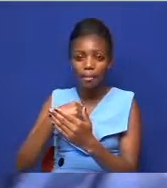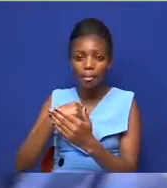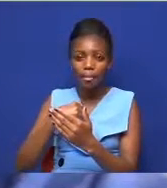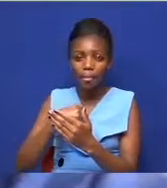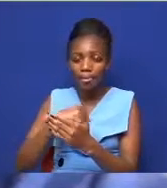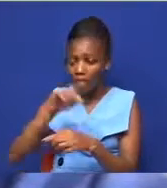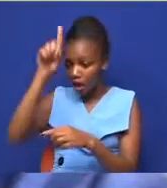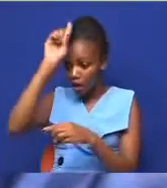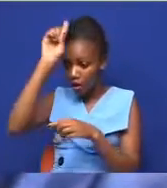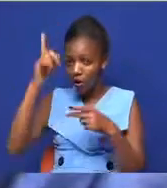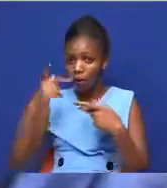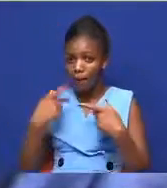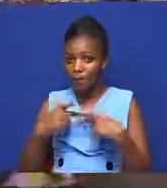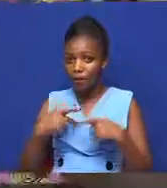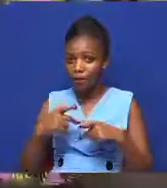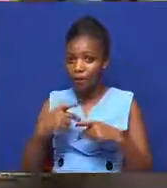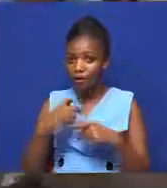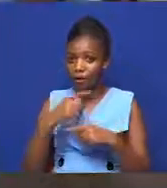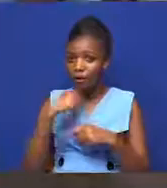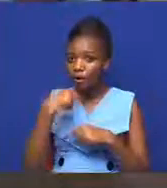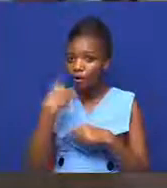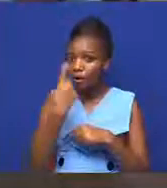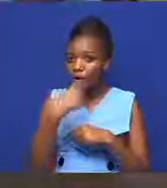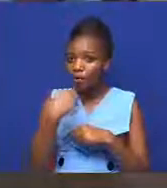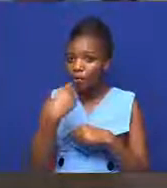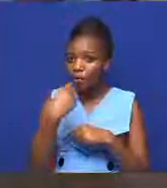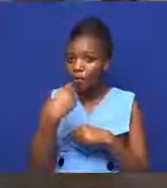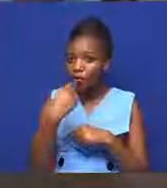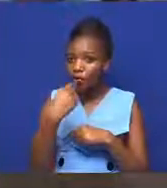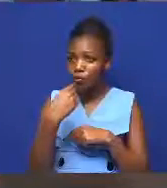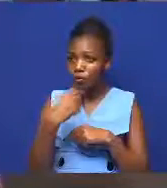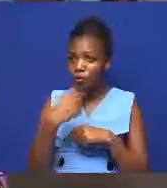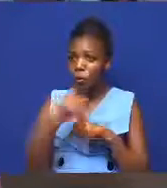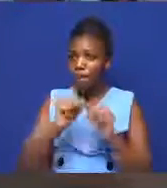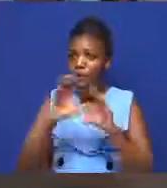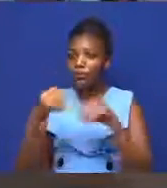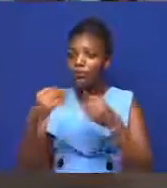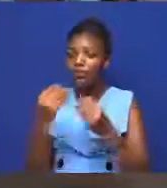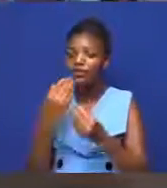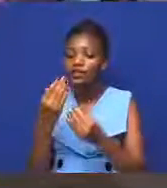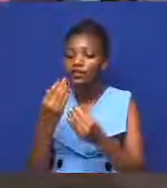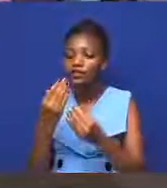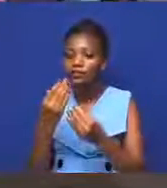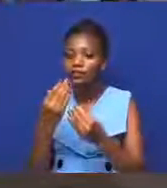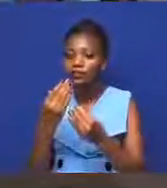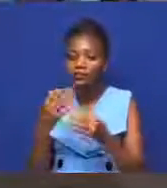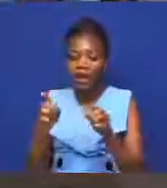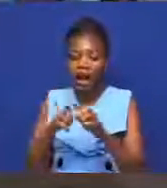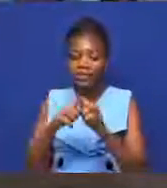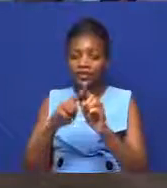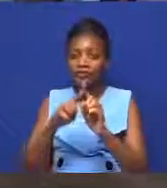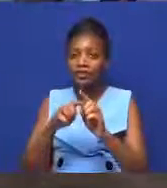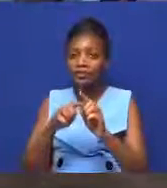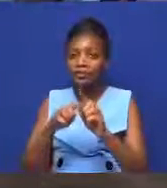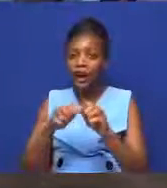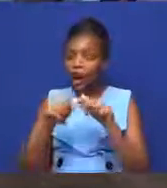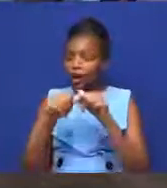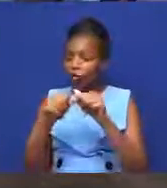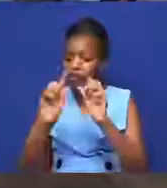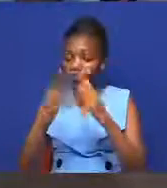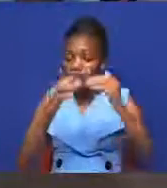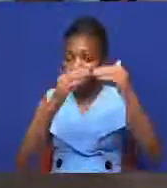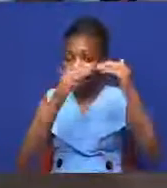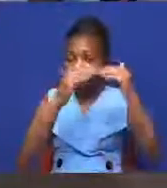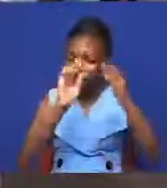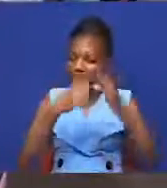level. They have already summed up their results and then they will have to be going on the provisional level and then on the national level. So it's a